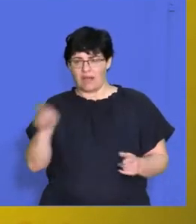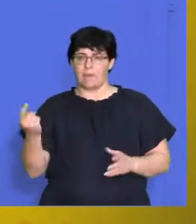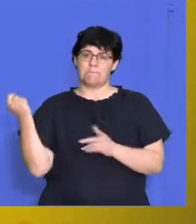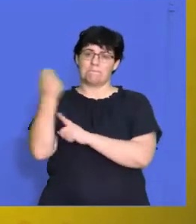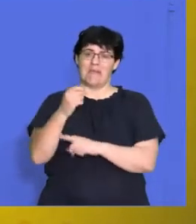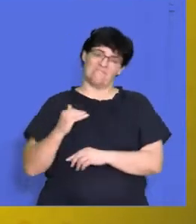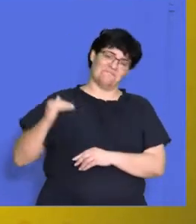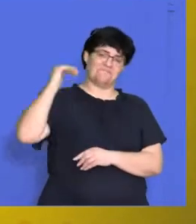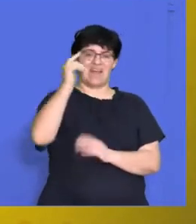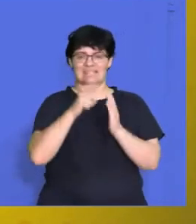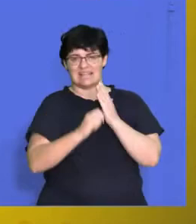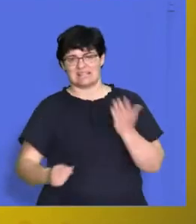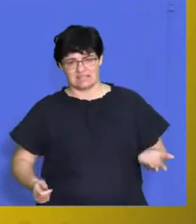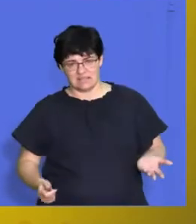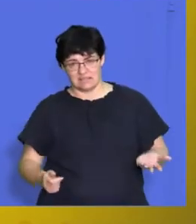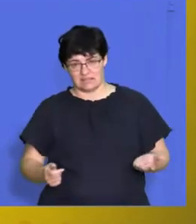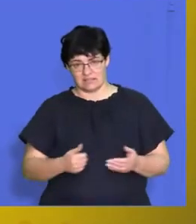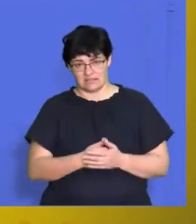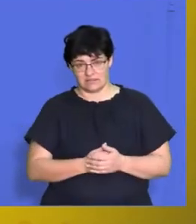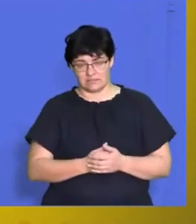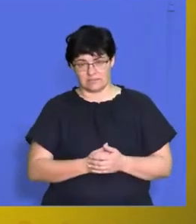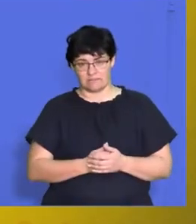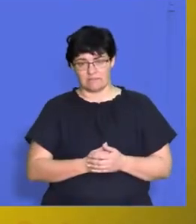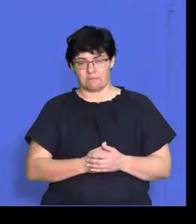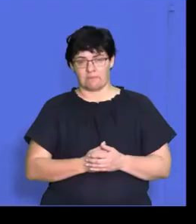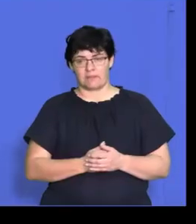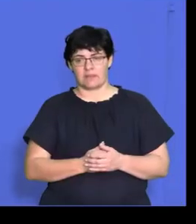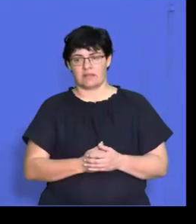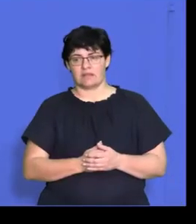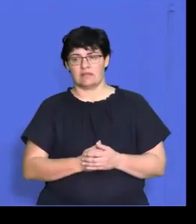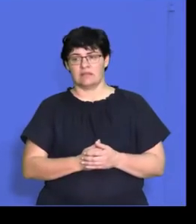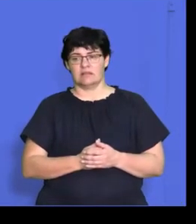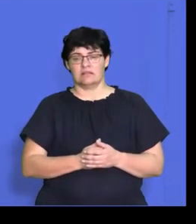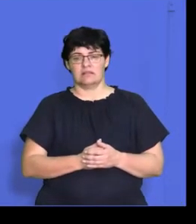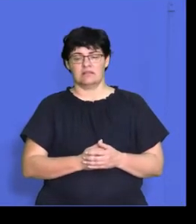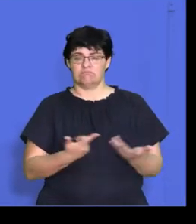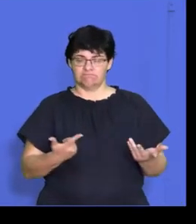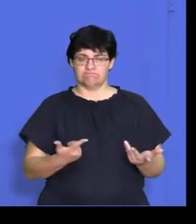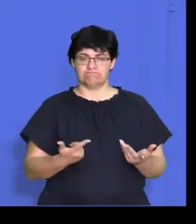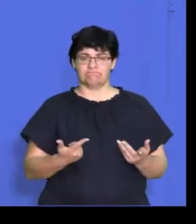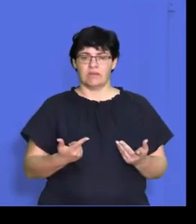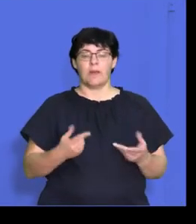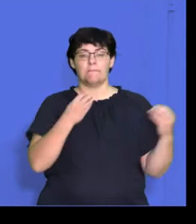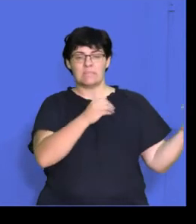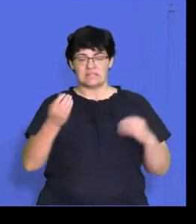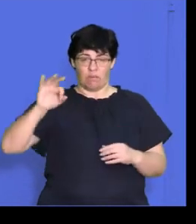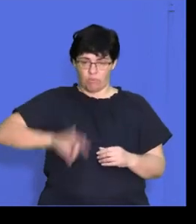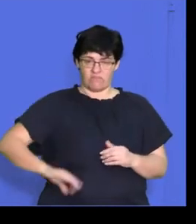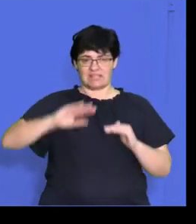each other out because now our employees have to pay more tax there. And it decreases the business